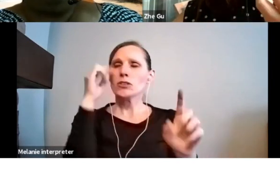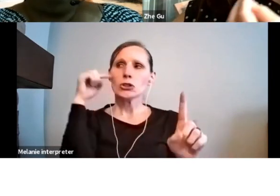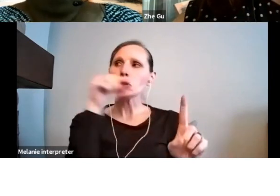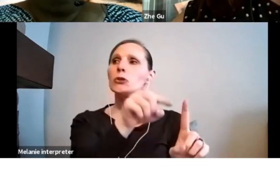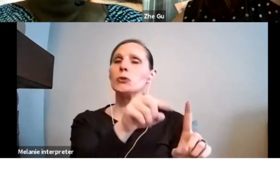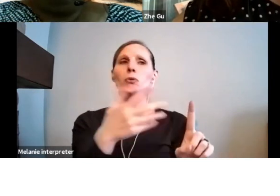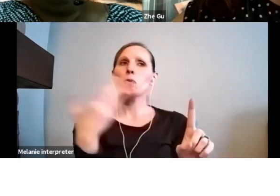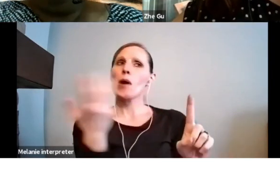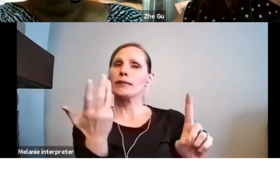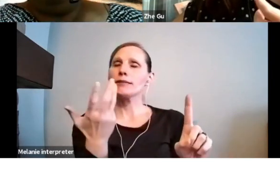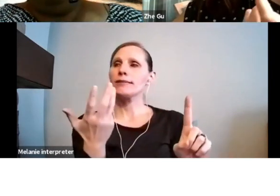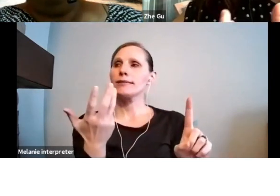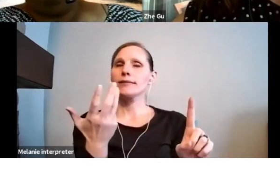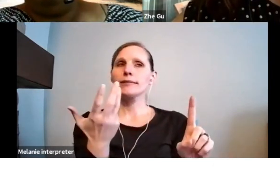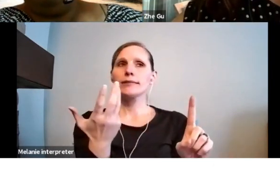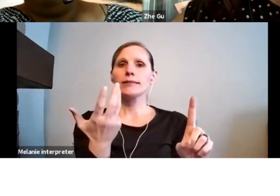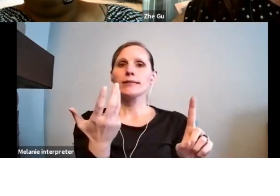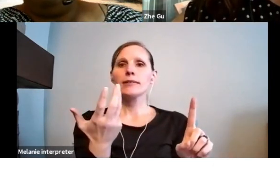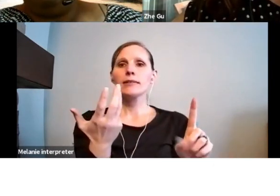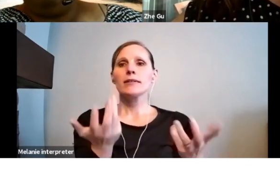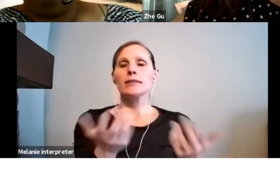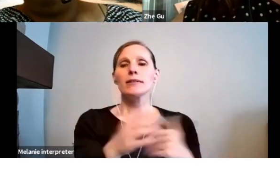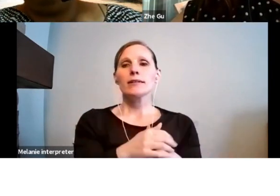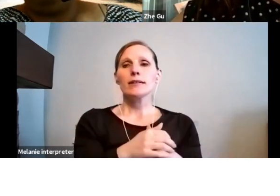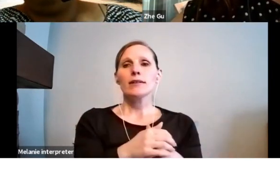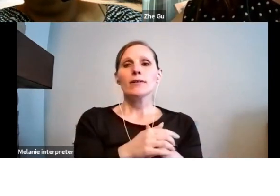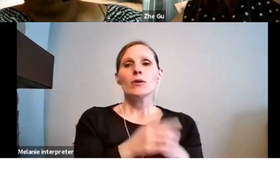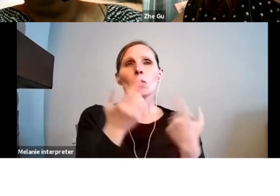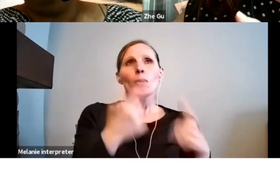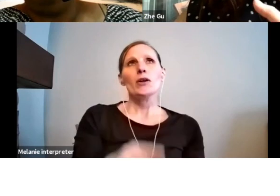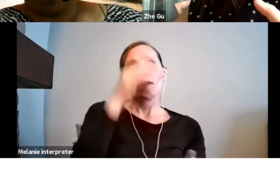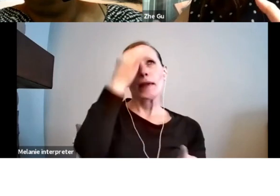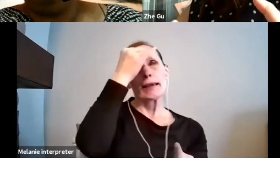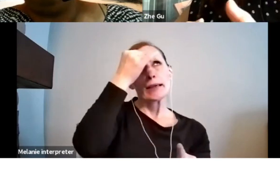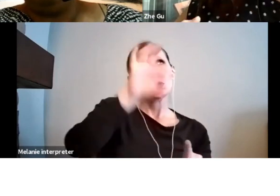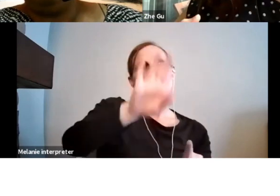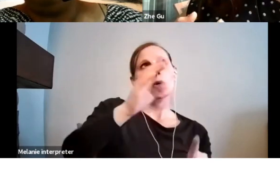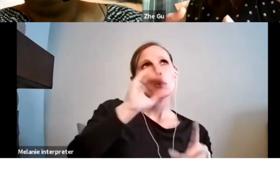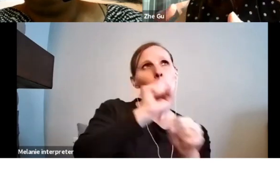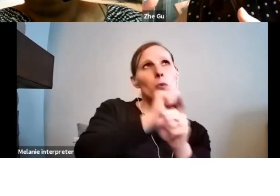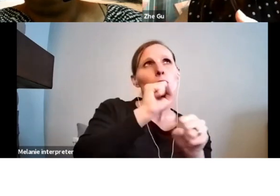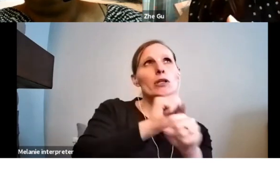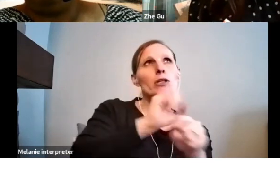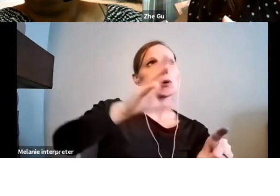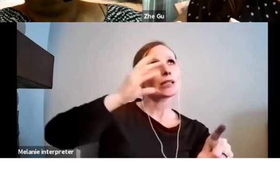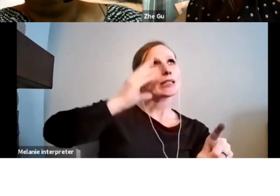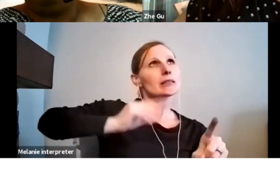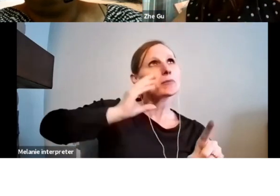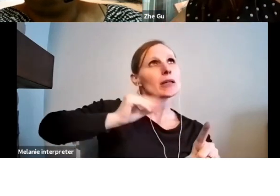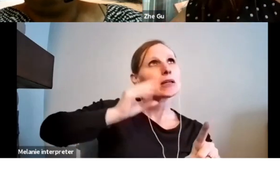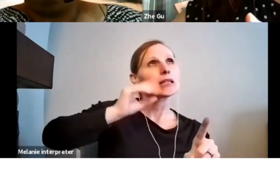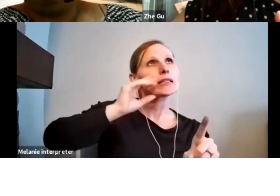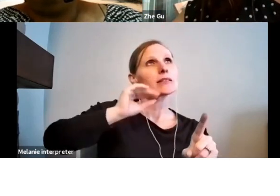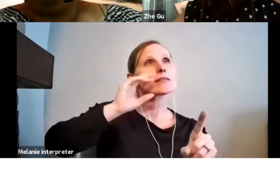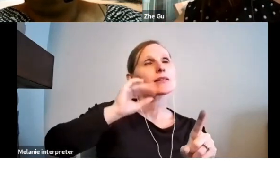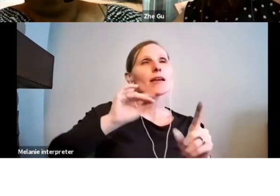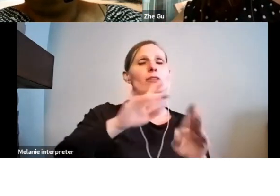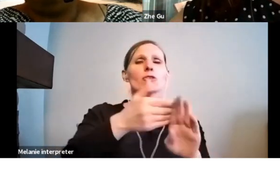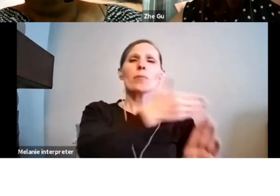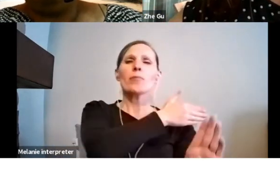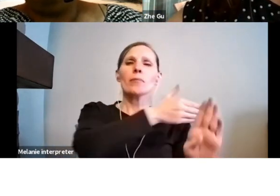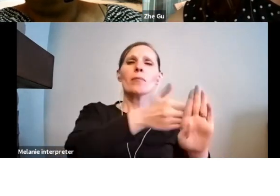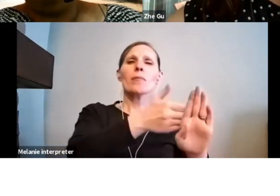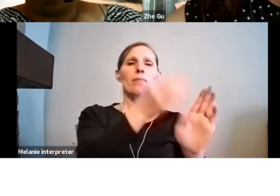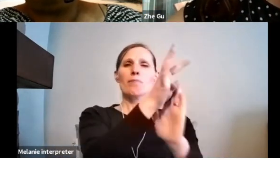conceptualizing your work or thinking about your work, that help them situate your project in your